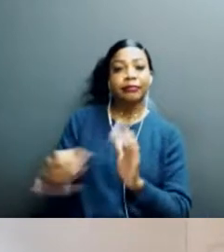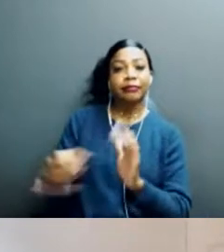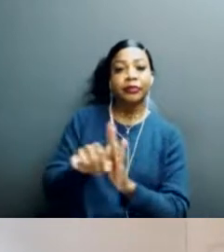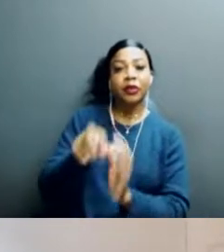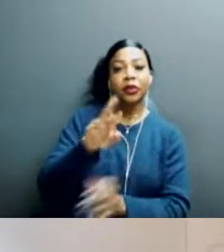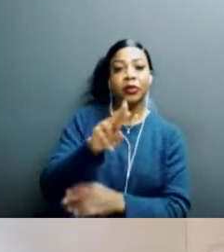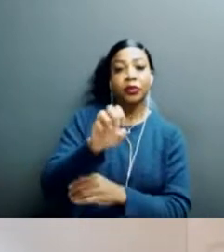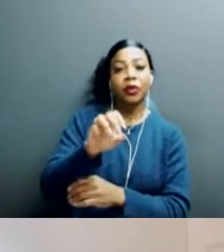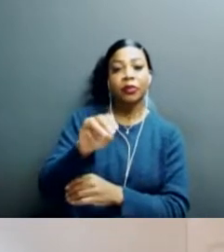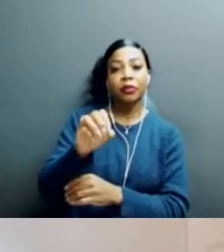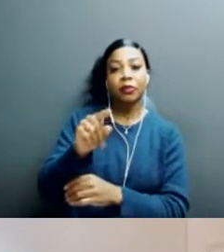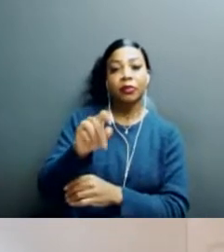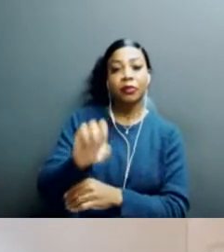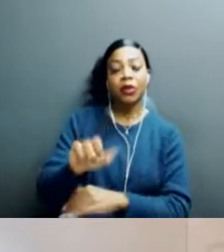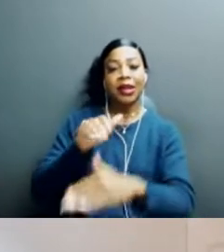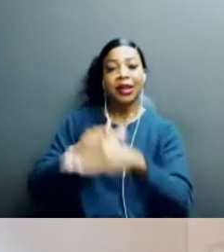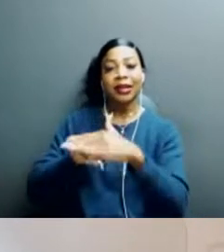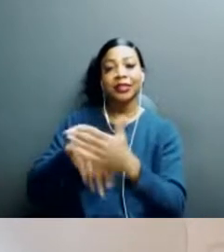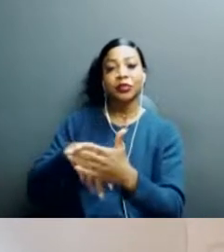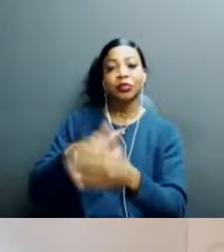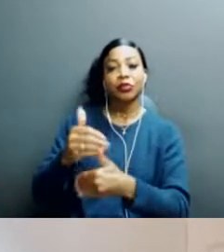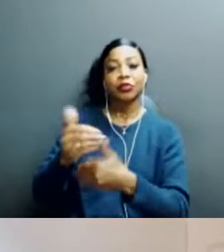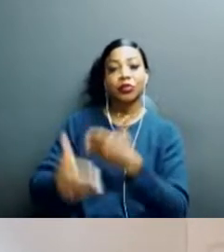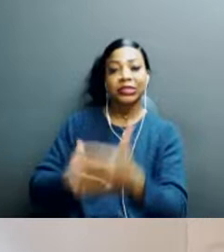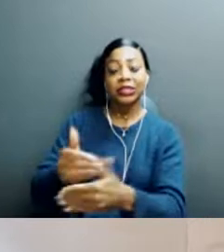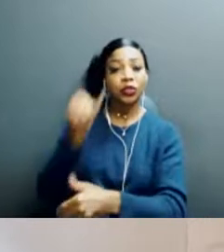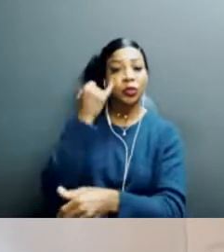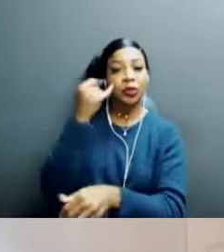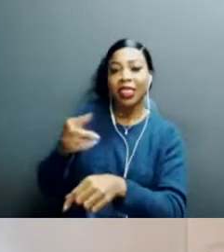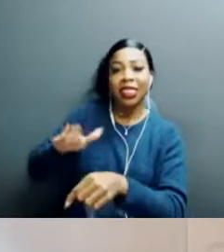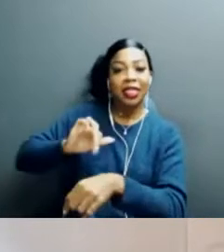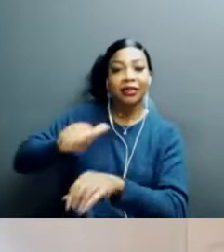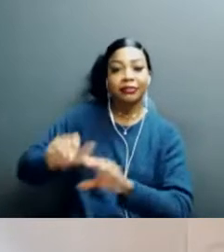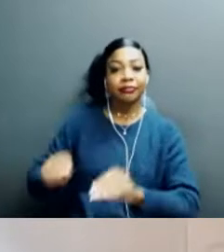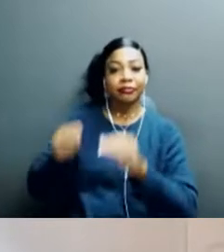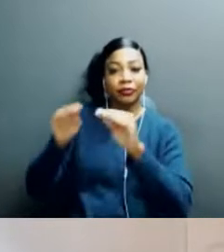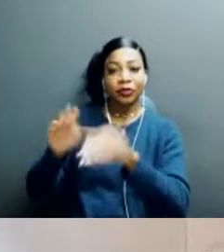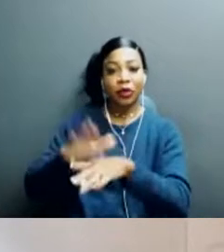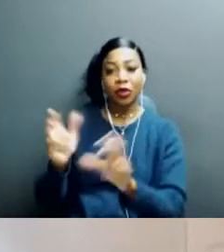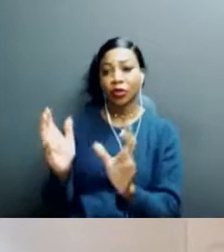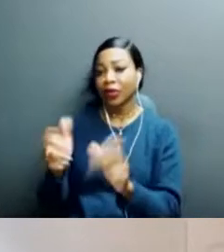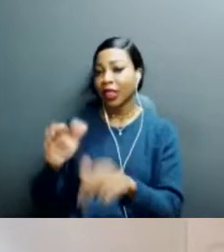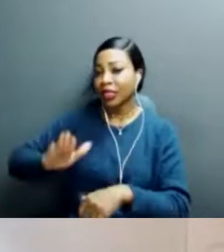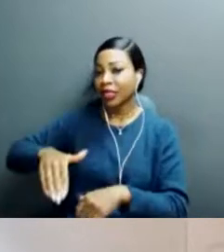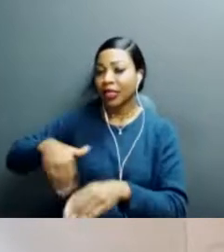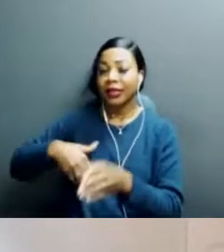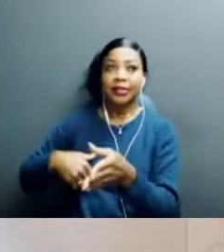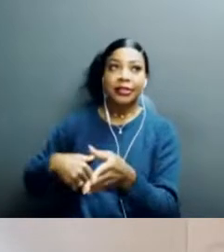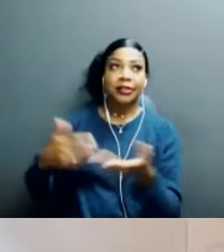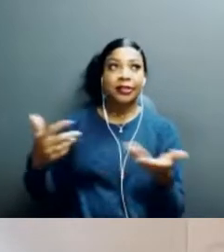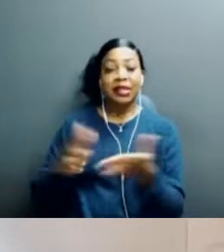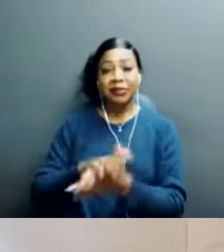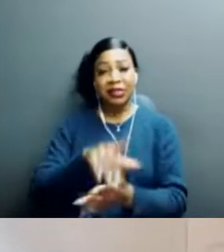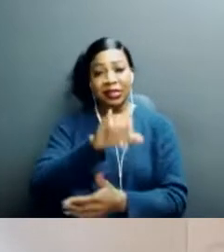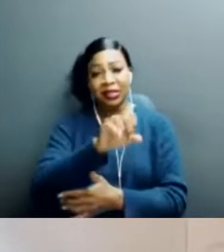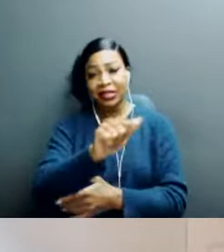programs, you know, if somebody has installed a remote access program on your computer, one way or another. Um, I mean, Nisa, you